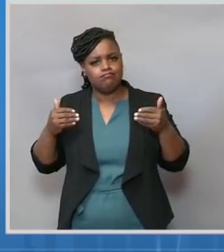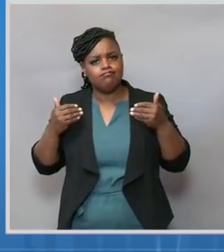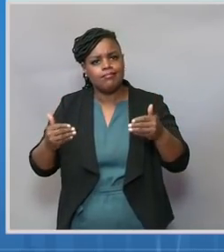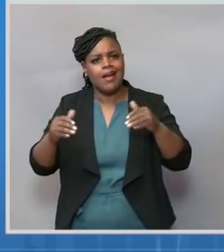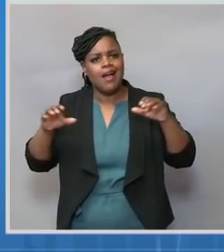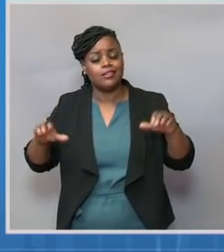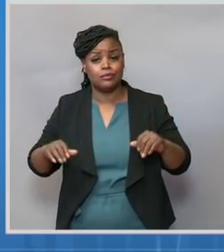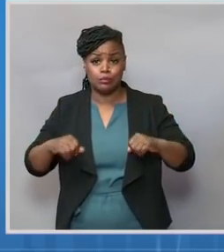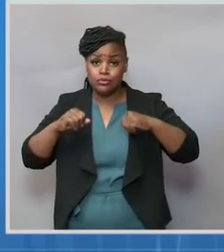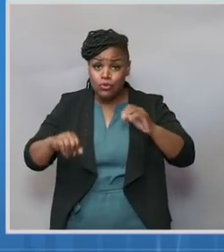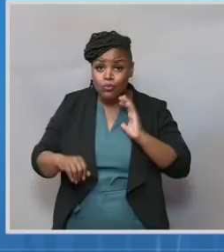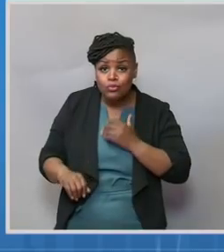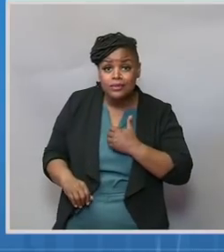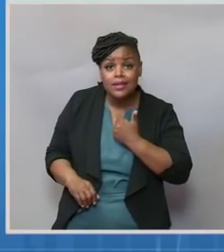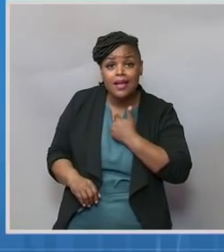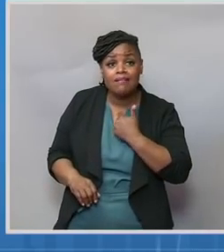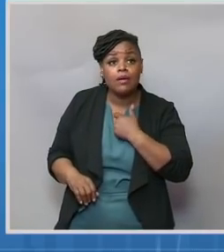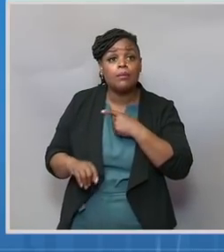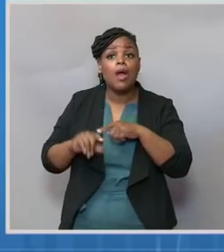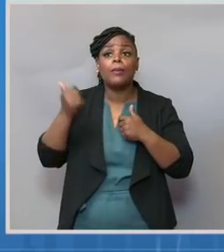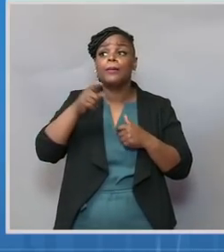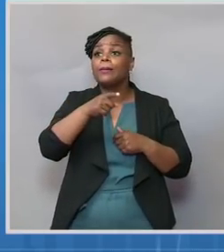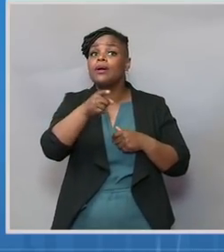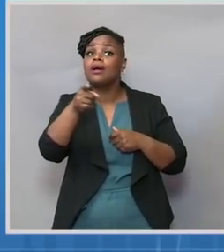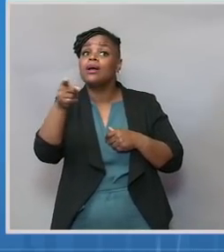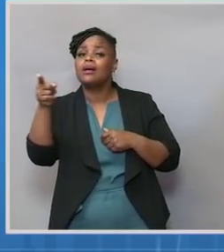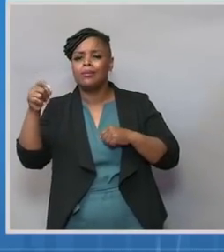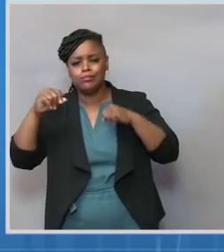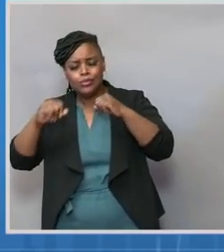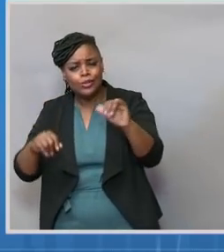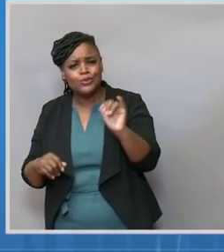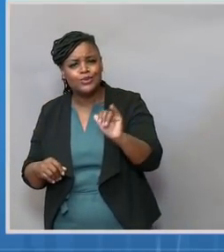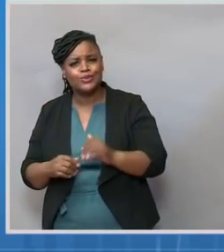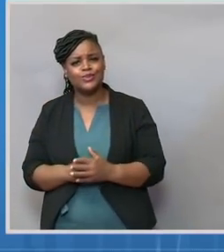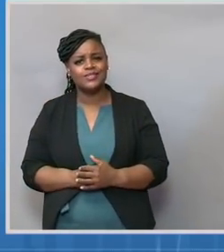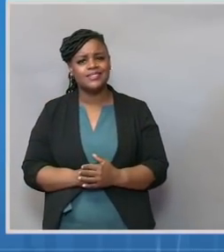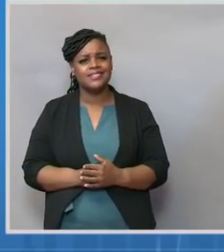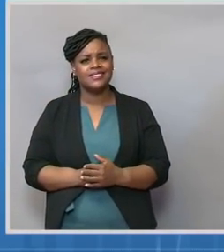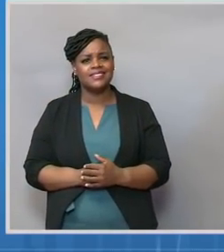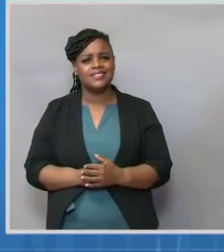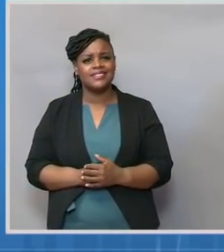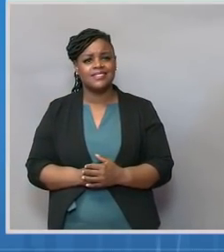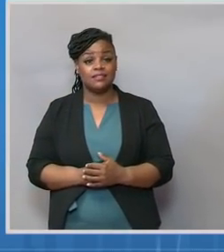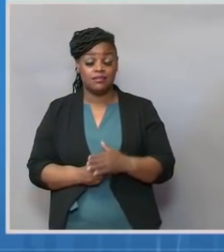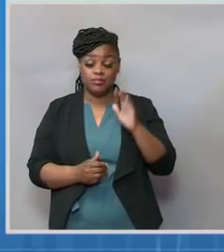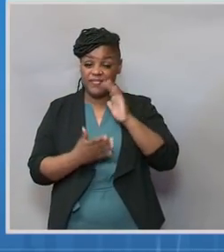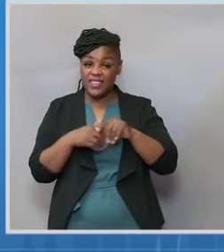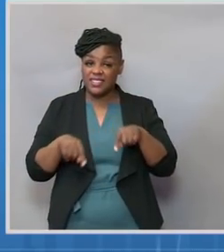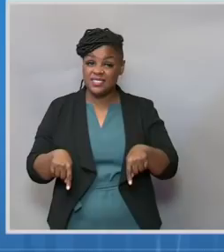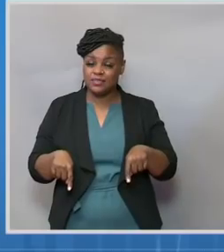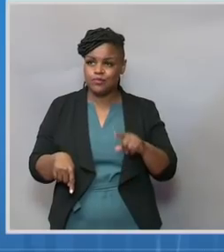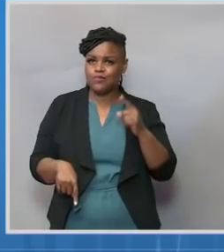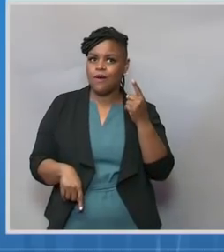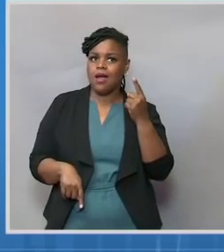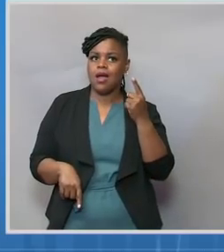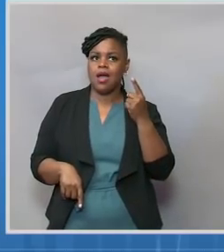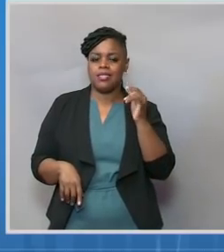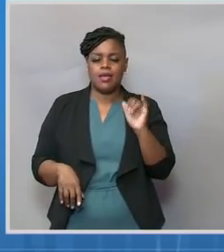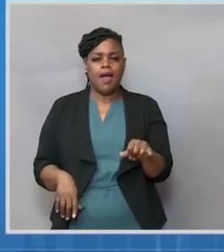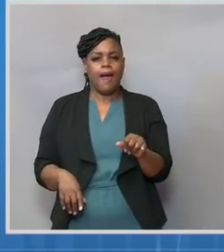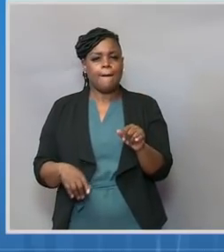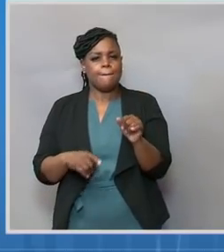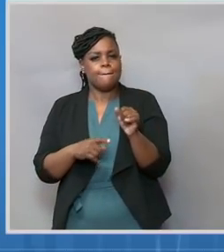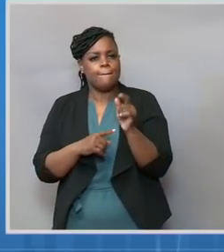but to protect other people in our lives. And ultimately, I believe that this is one of those moments where we have to decide who we are as a